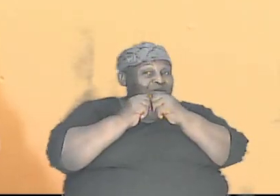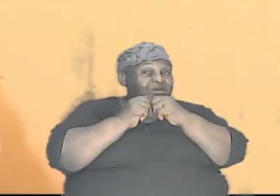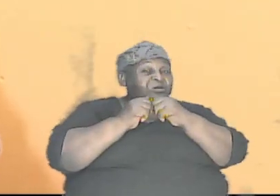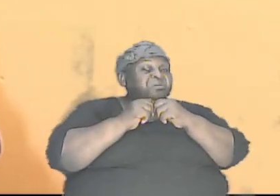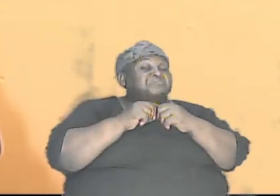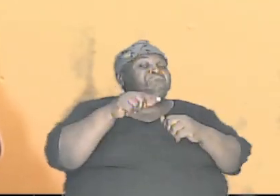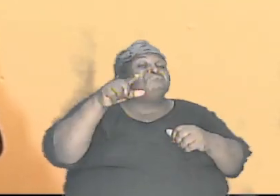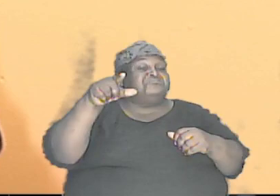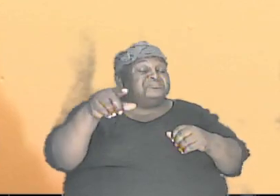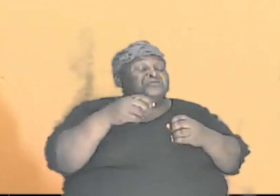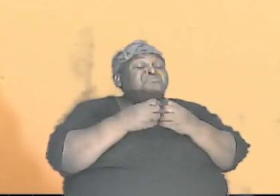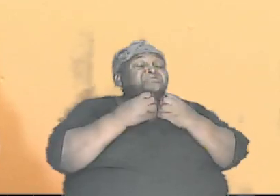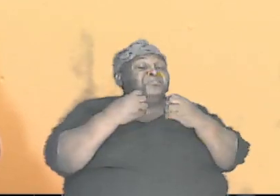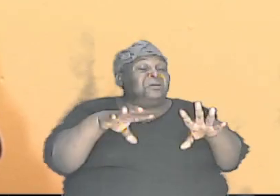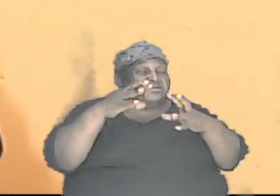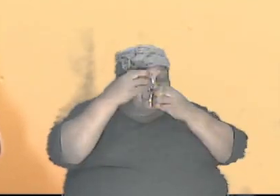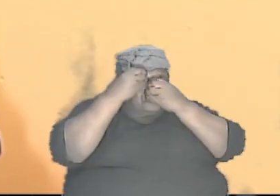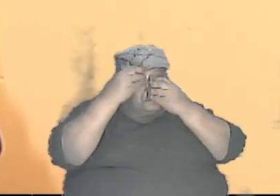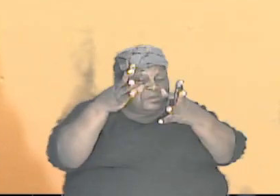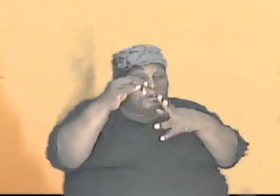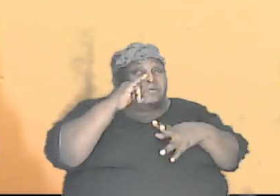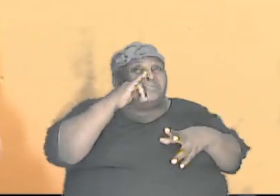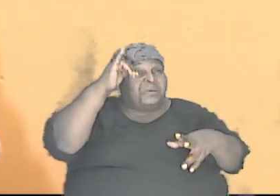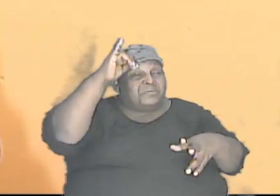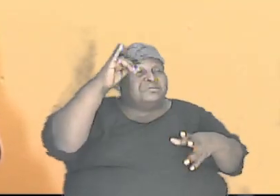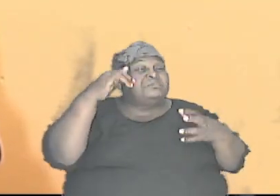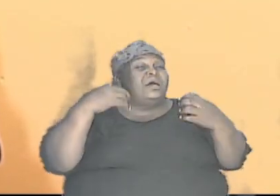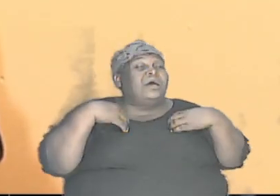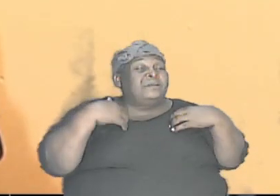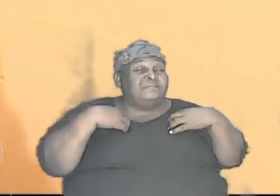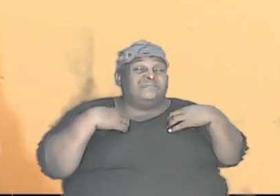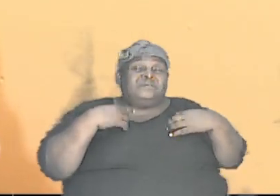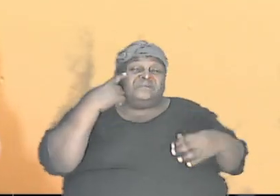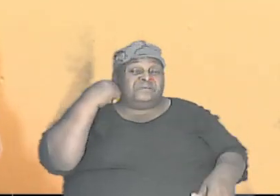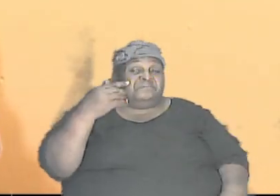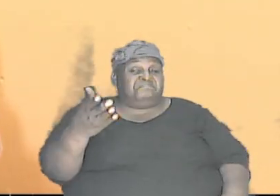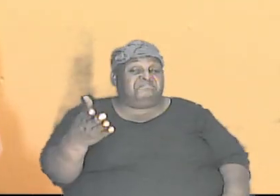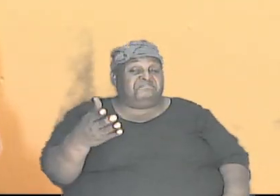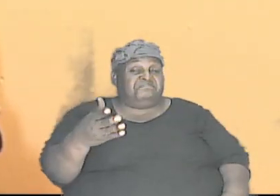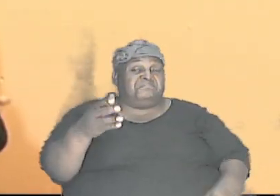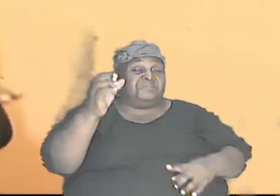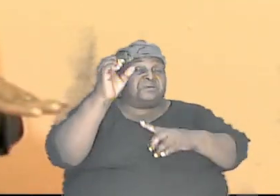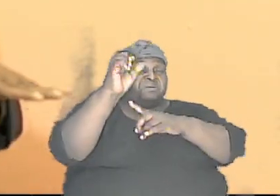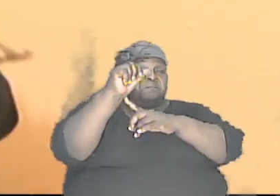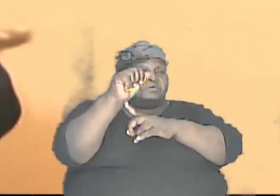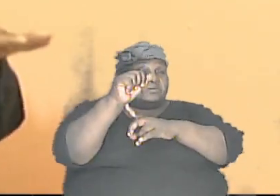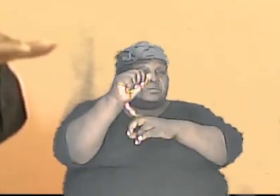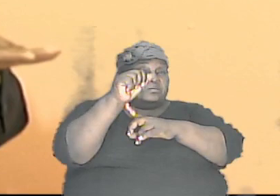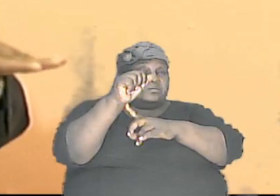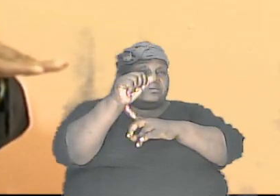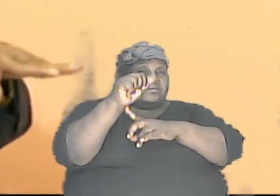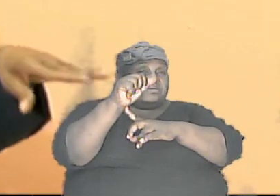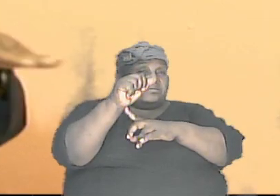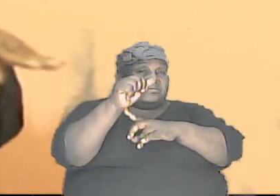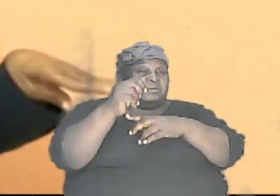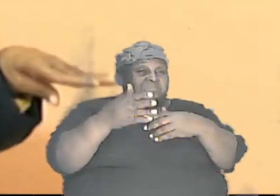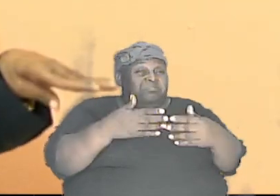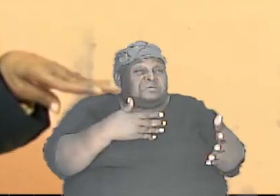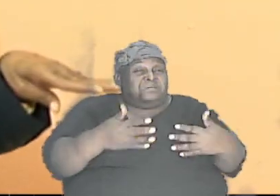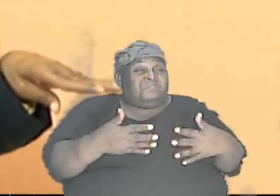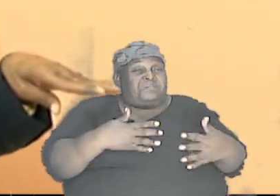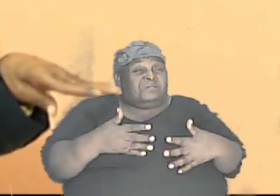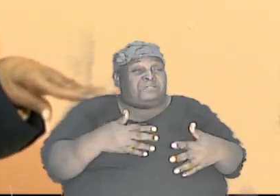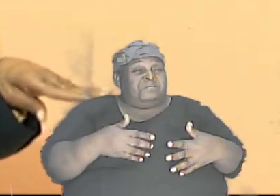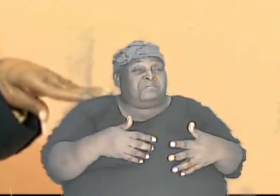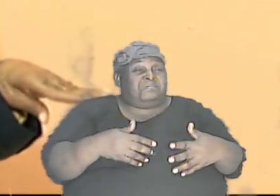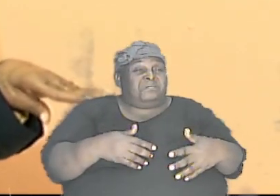lost some information too that parents had because they had capital A. She has none. suppose he with all of his common